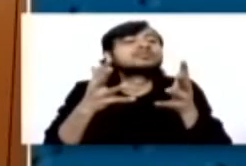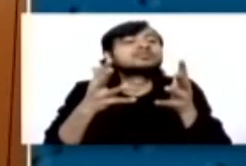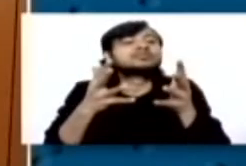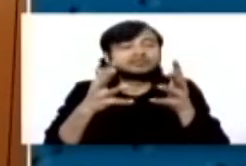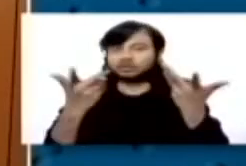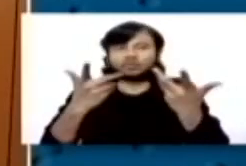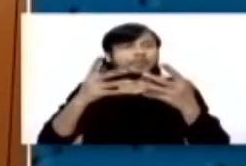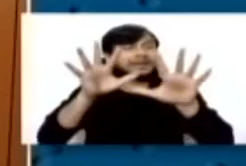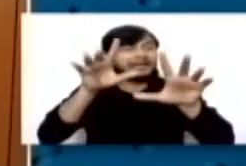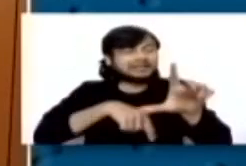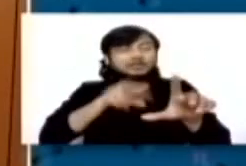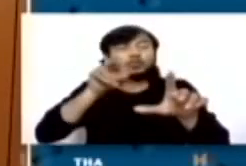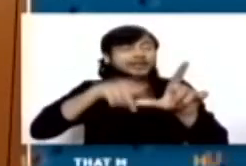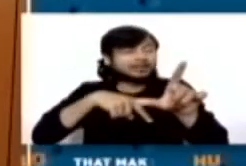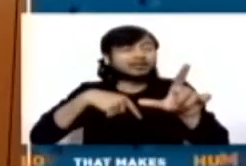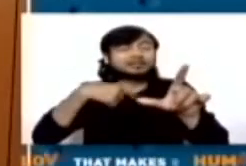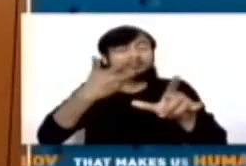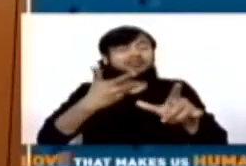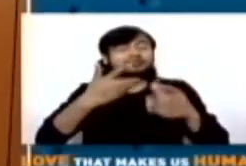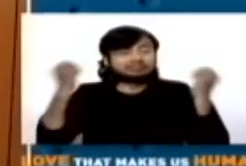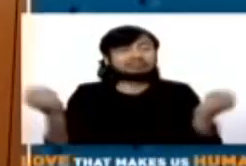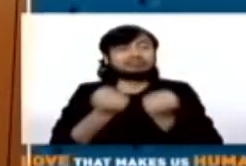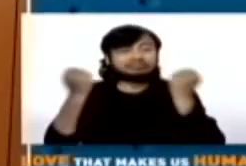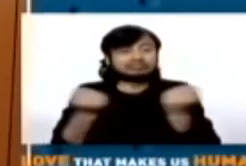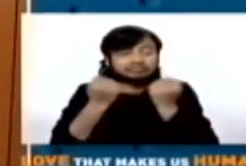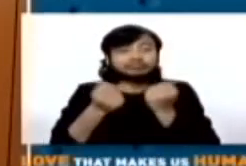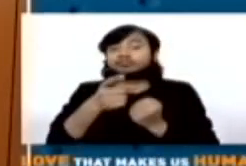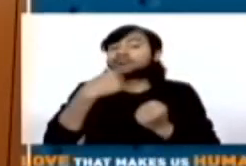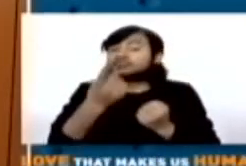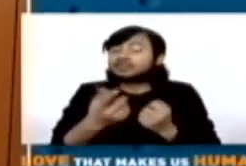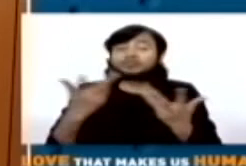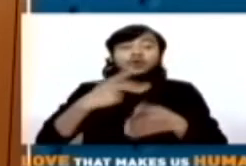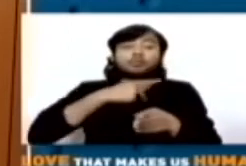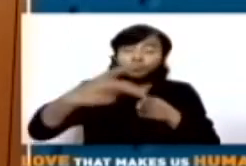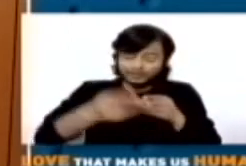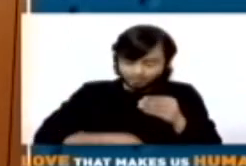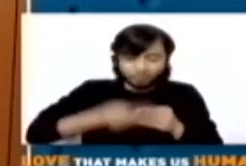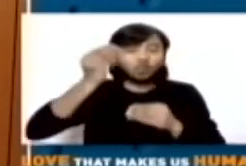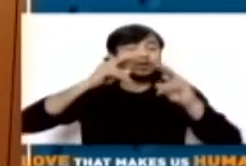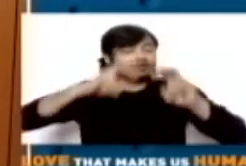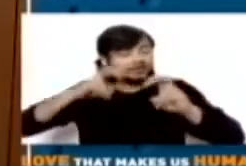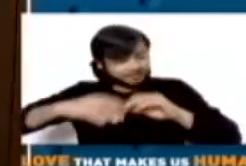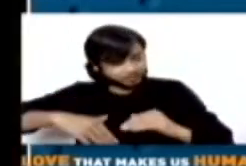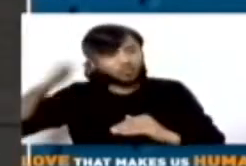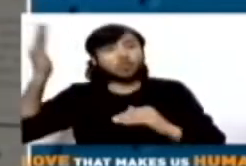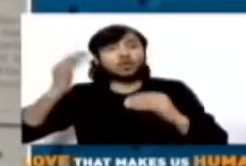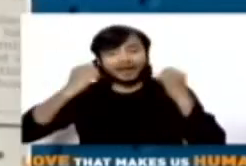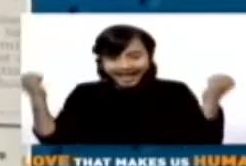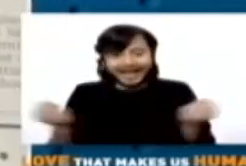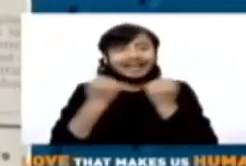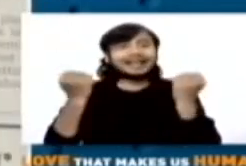need professionals, we need more research, we need more activities for which